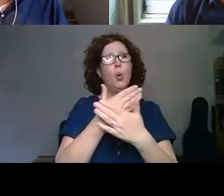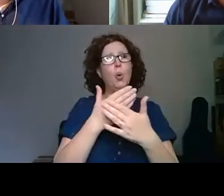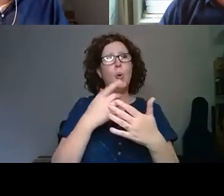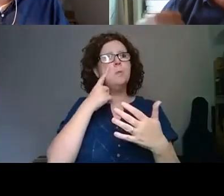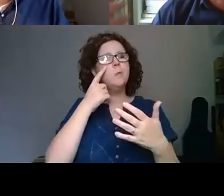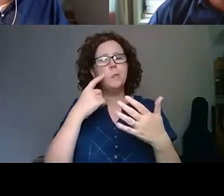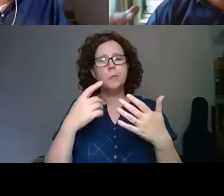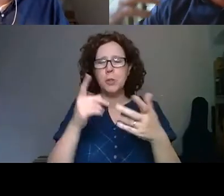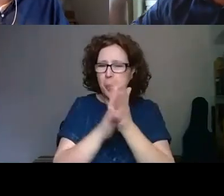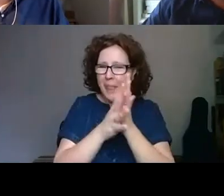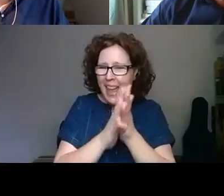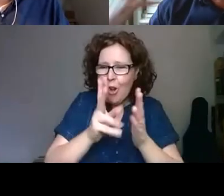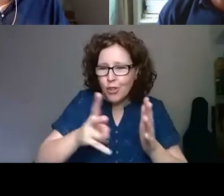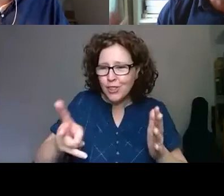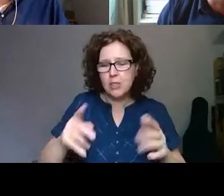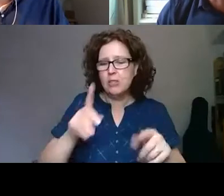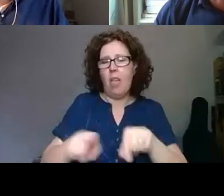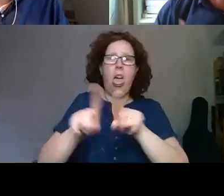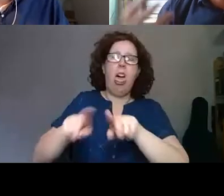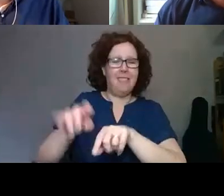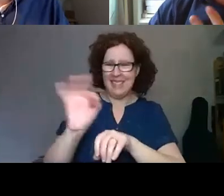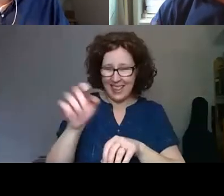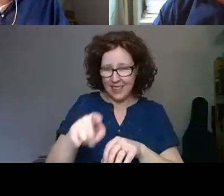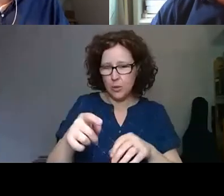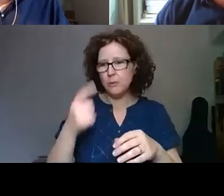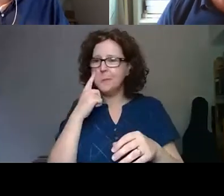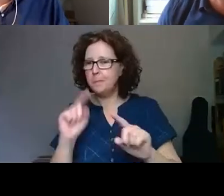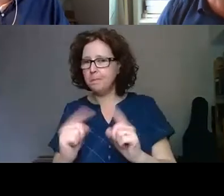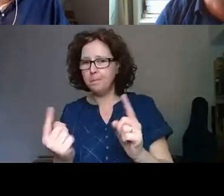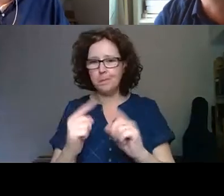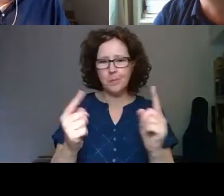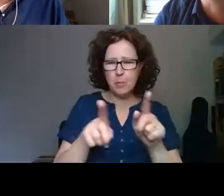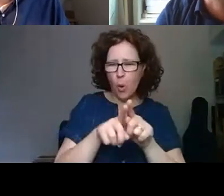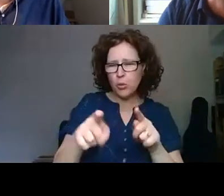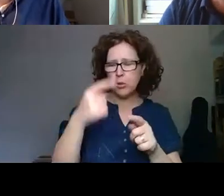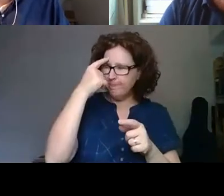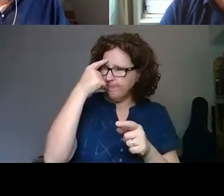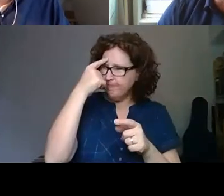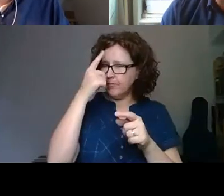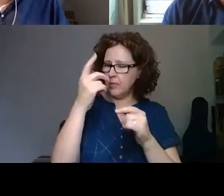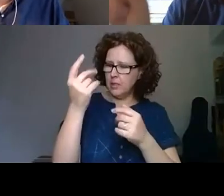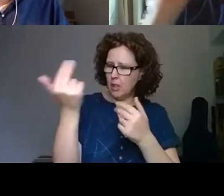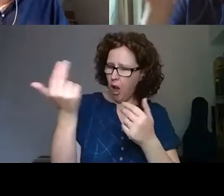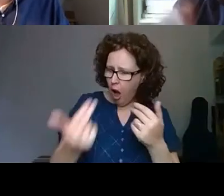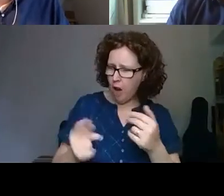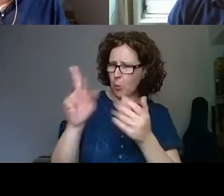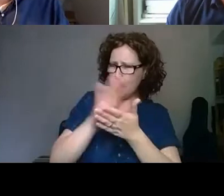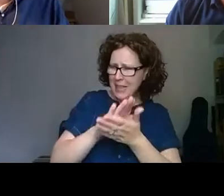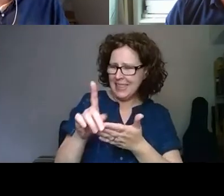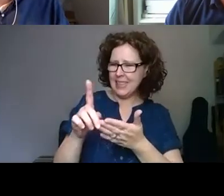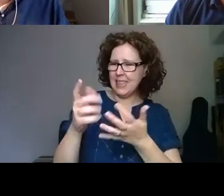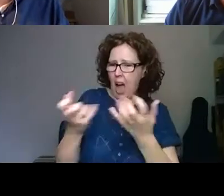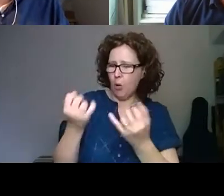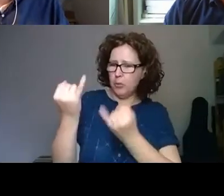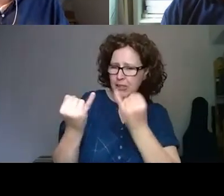be playing with tools but also thinking really hard about what is art and criticality in a digital space. You're reminding us that digital is